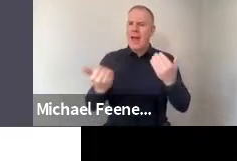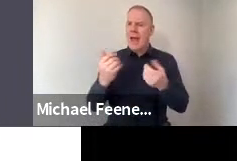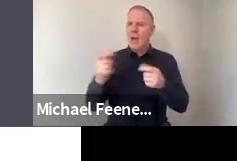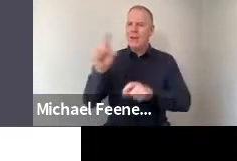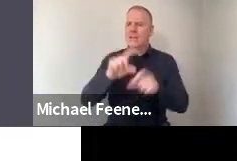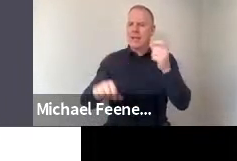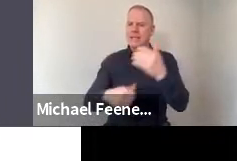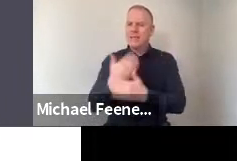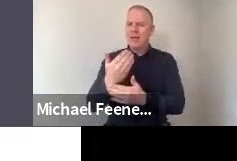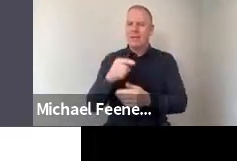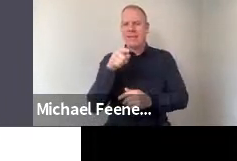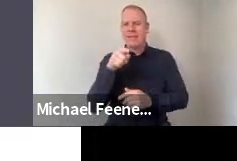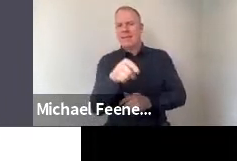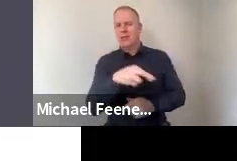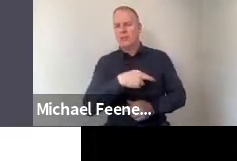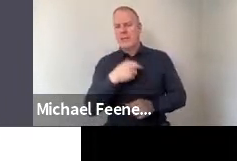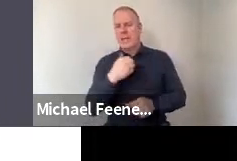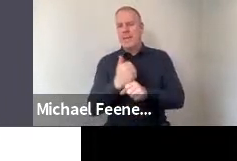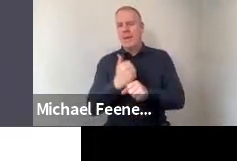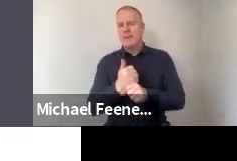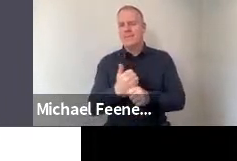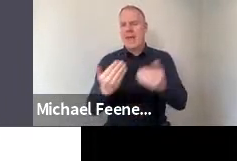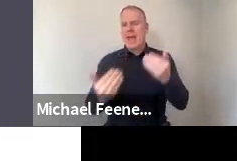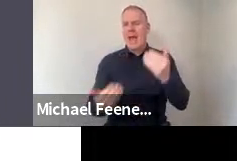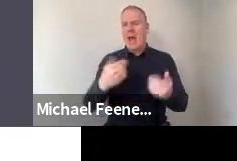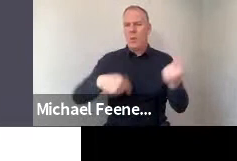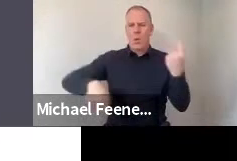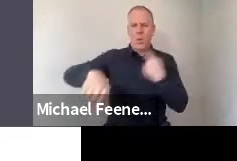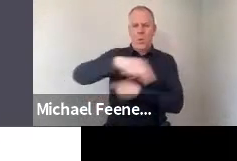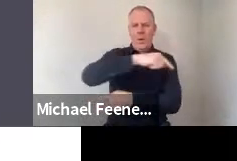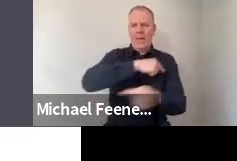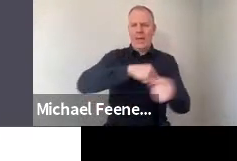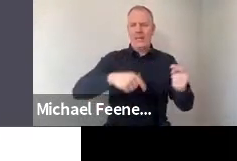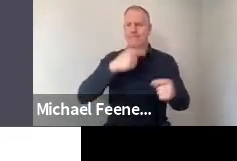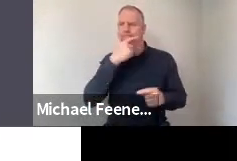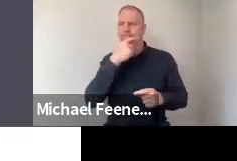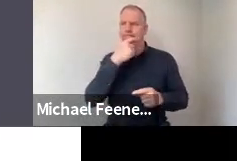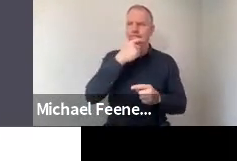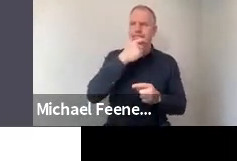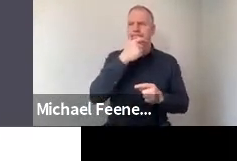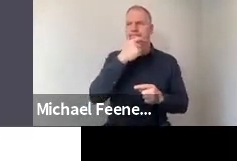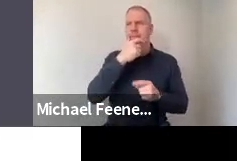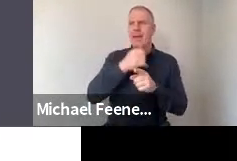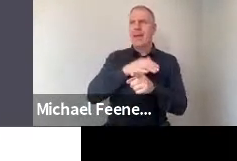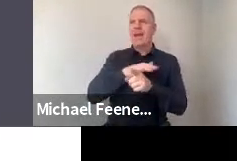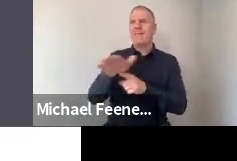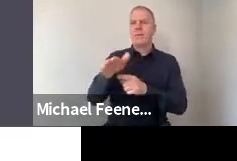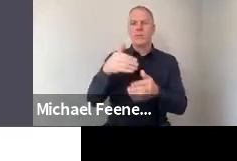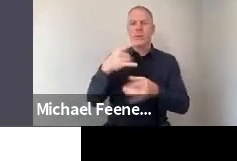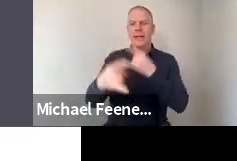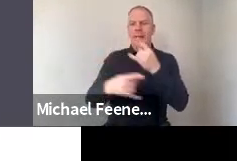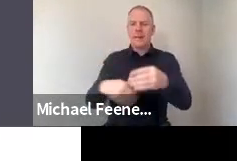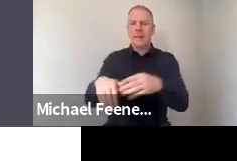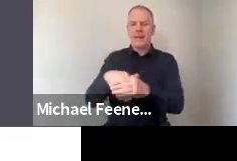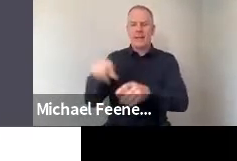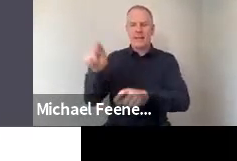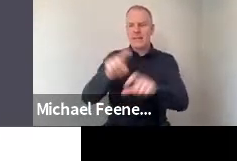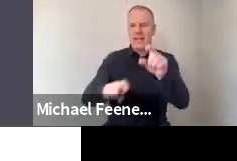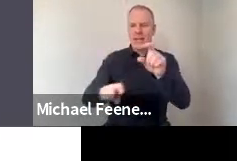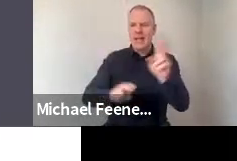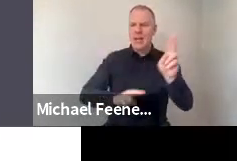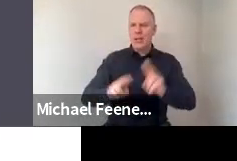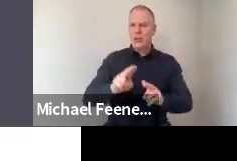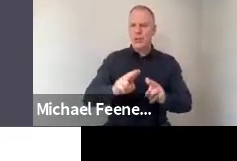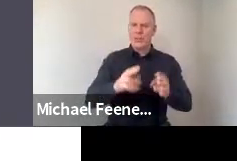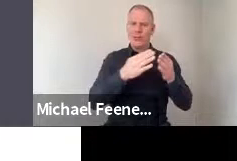asking about basically how do we orient the direction of science and should the public